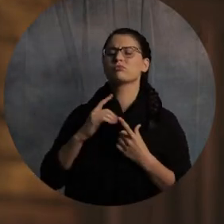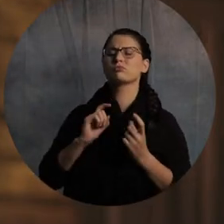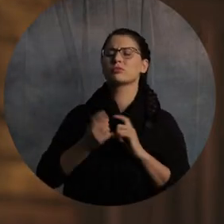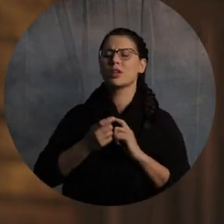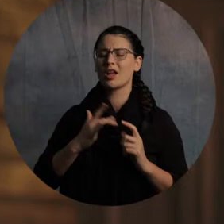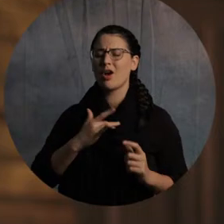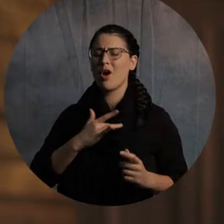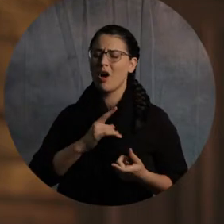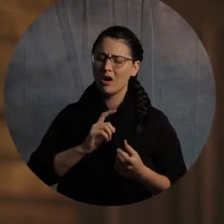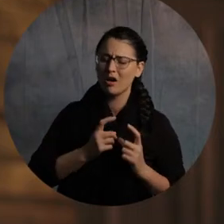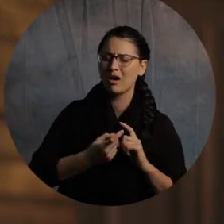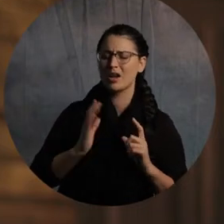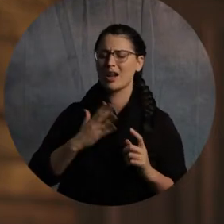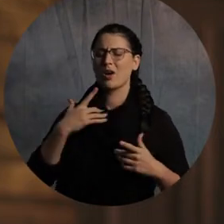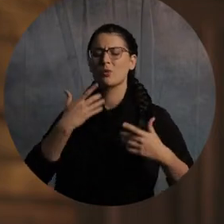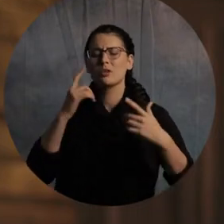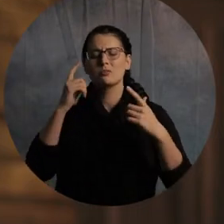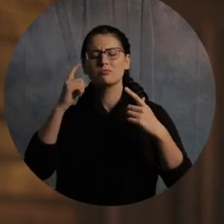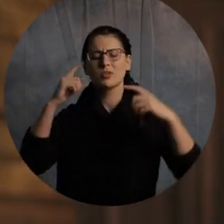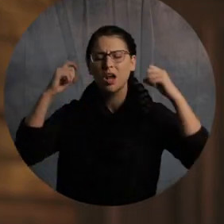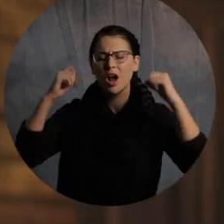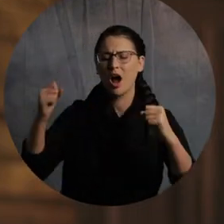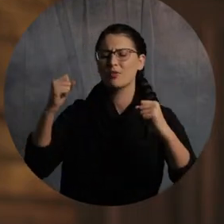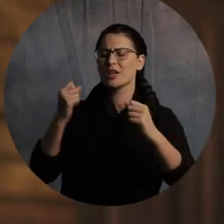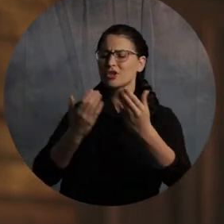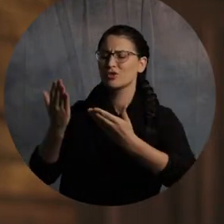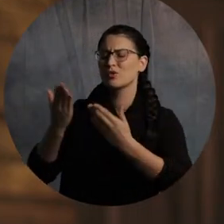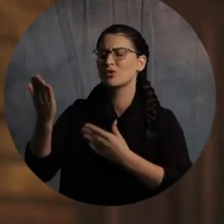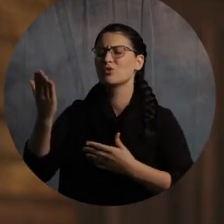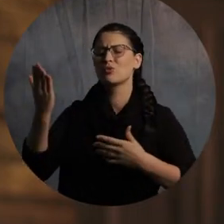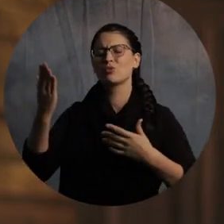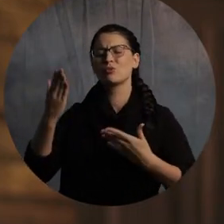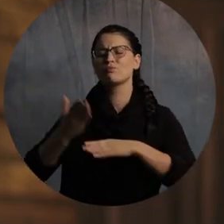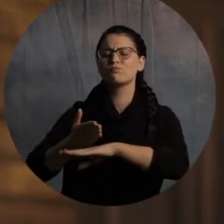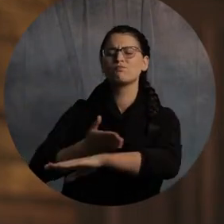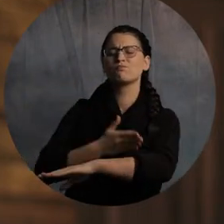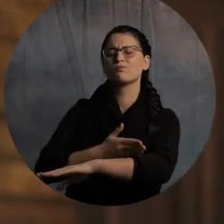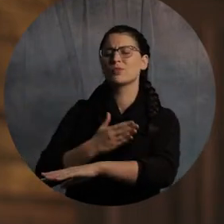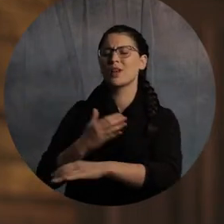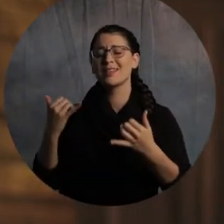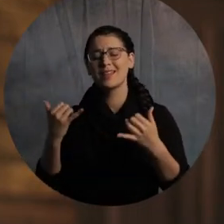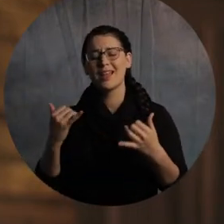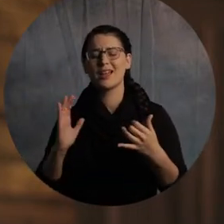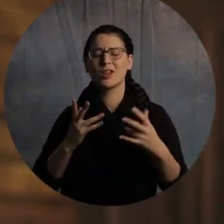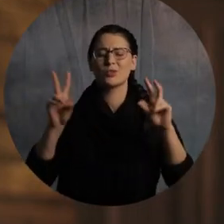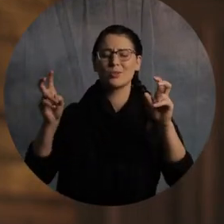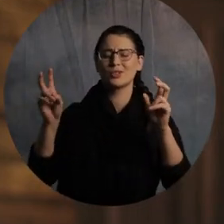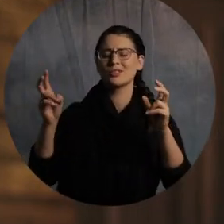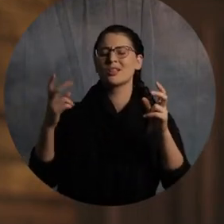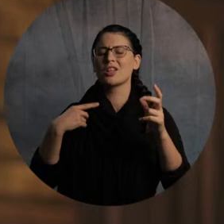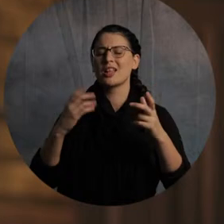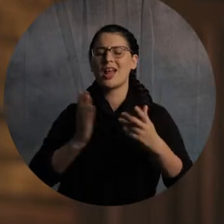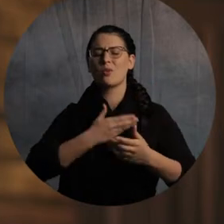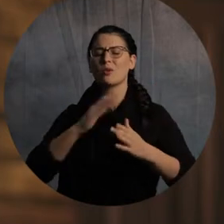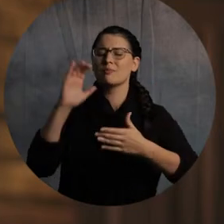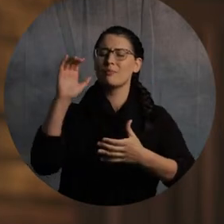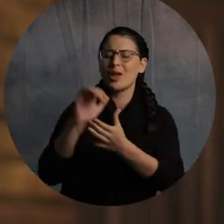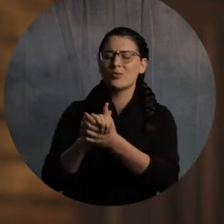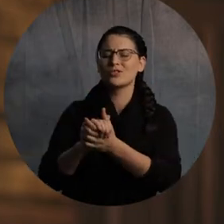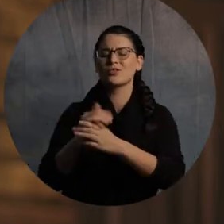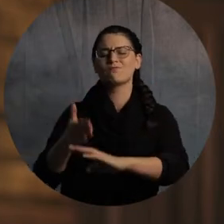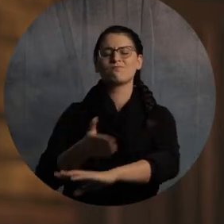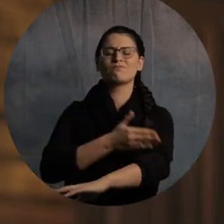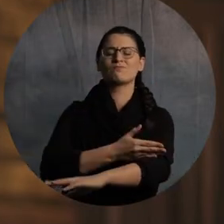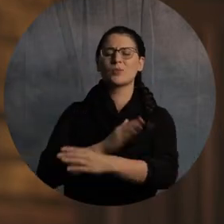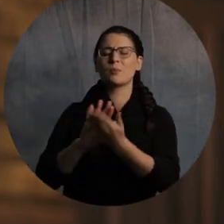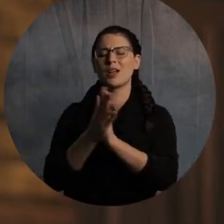our confidence in serving you, and in today's subject, Lord, I pray that you would grow our marriages into an